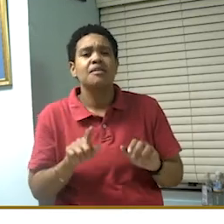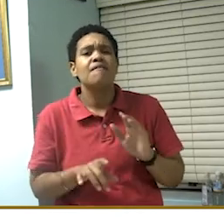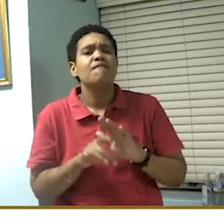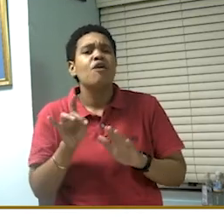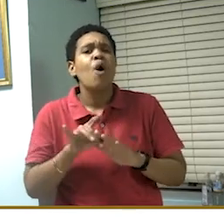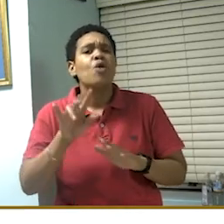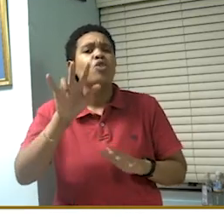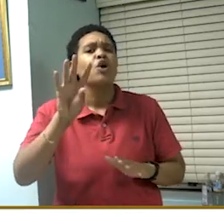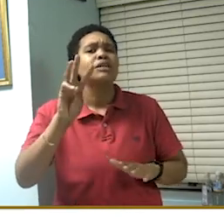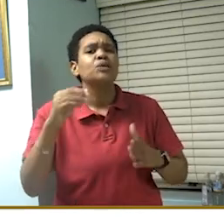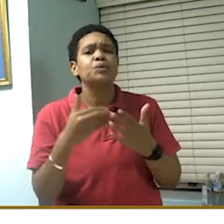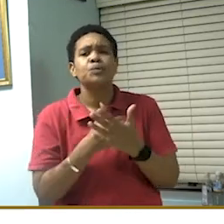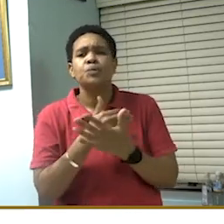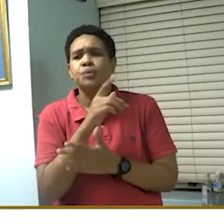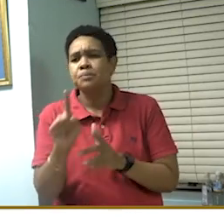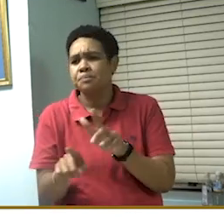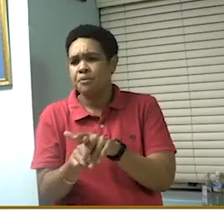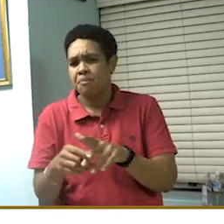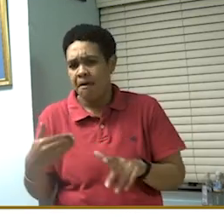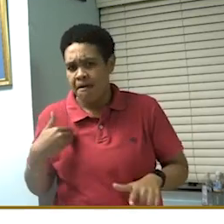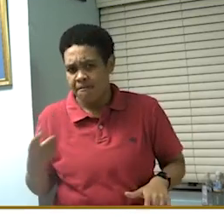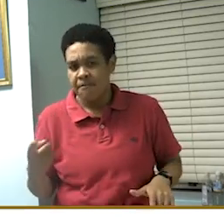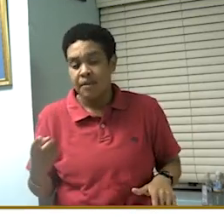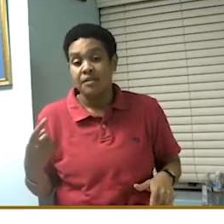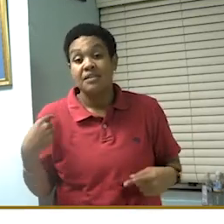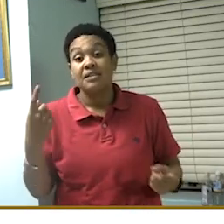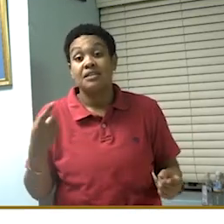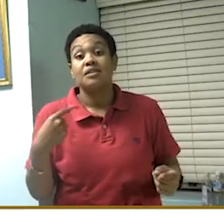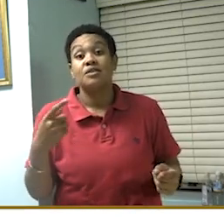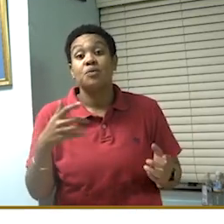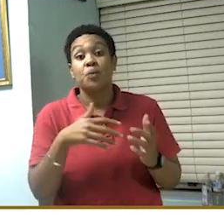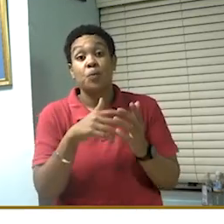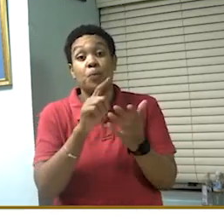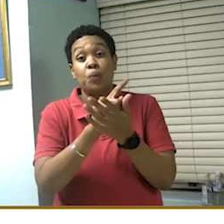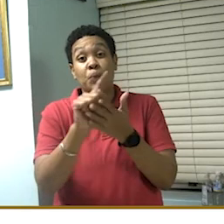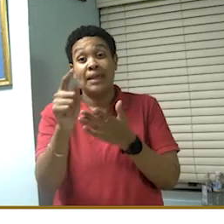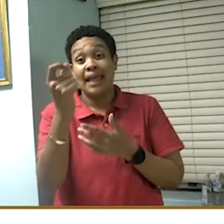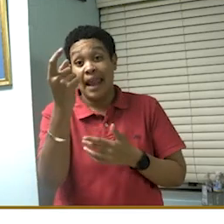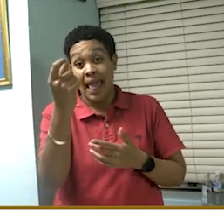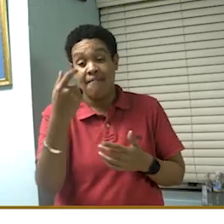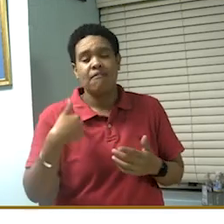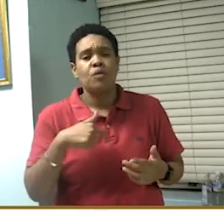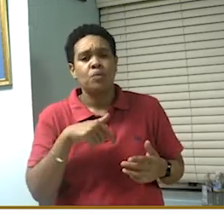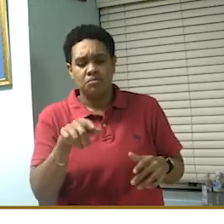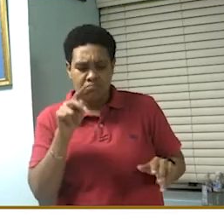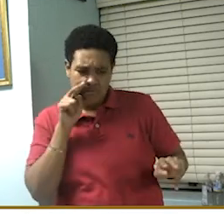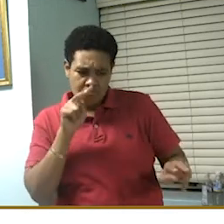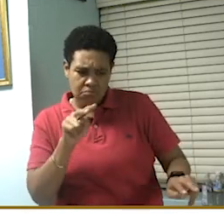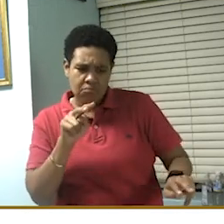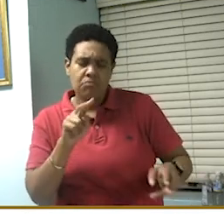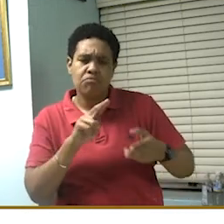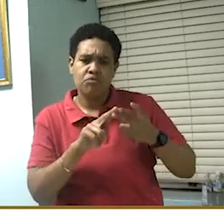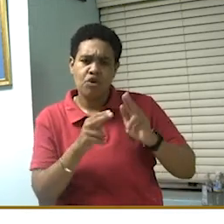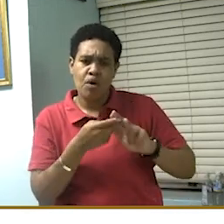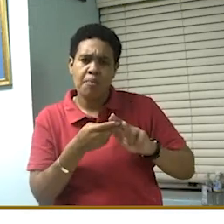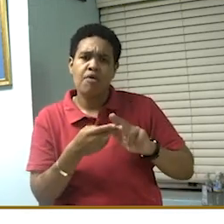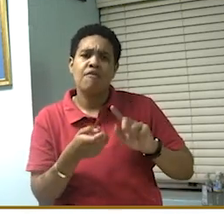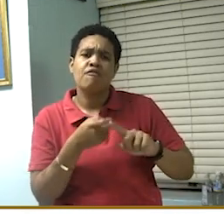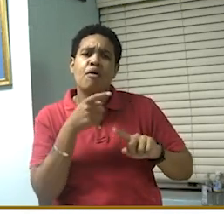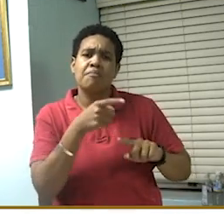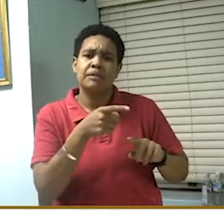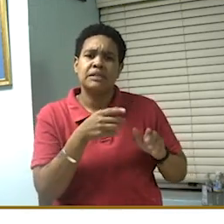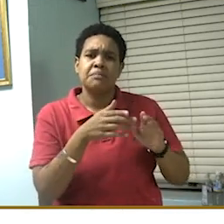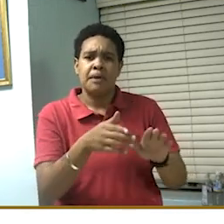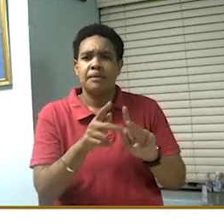found 36 cases. So, since week 11, we have been seeing cases